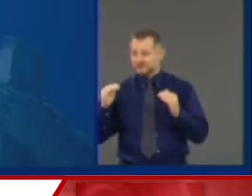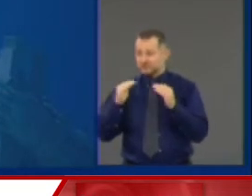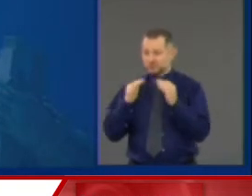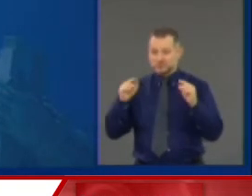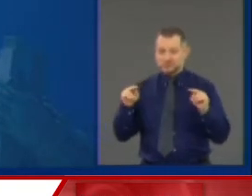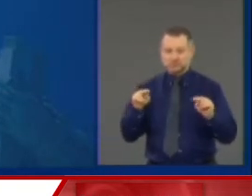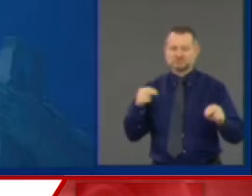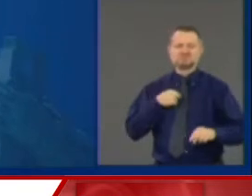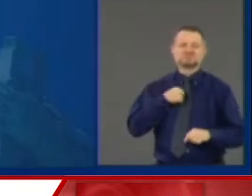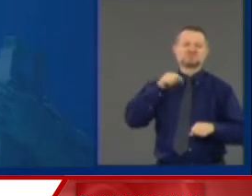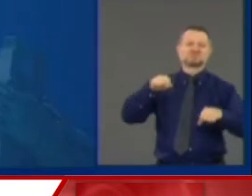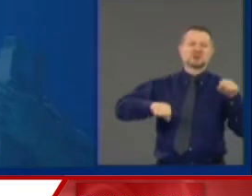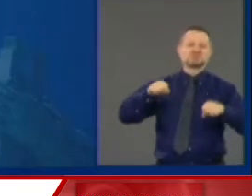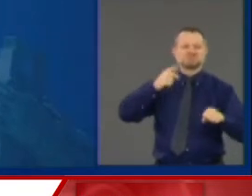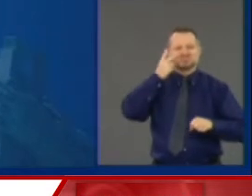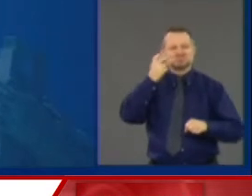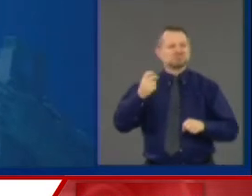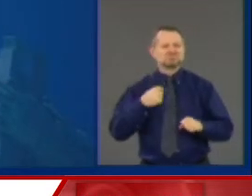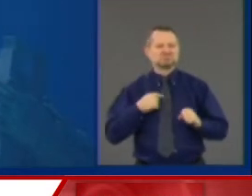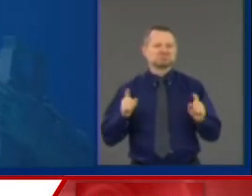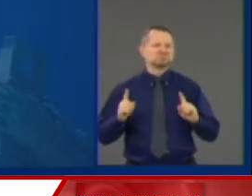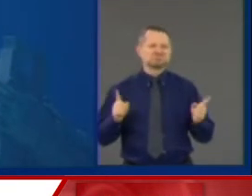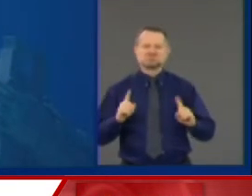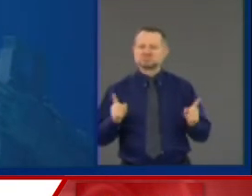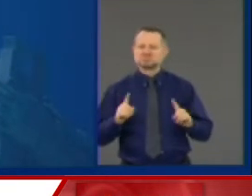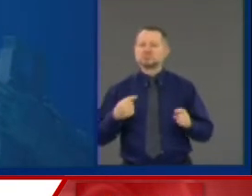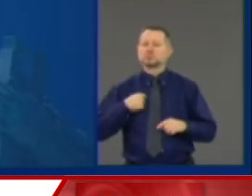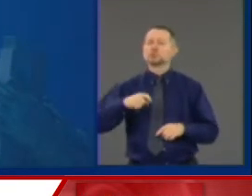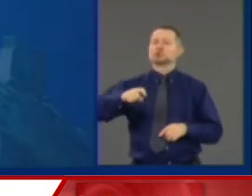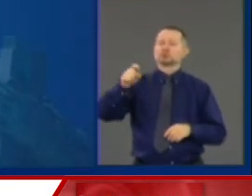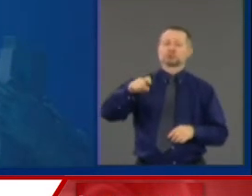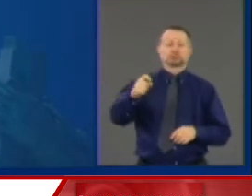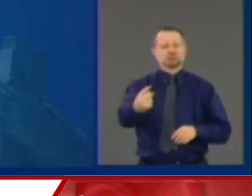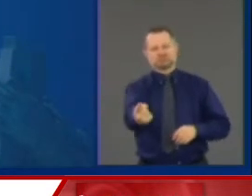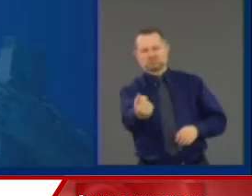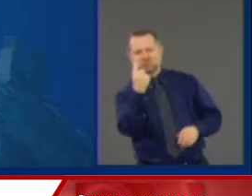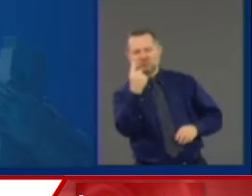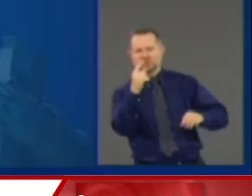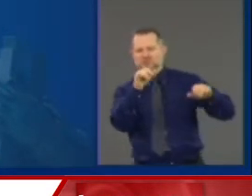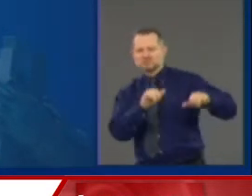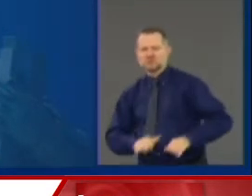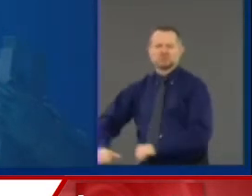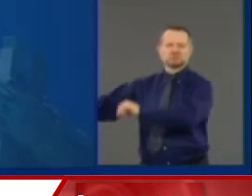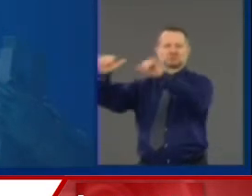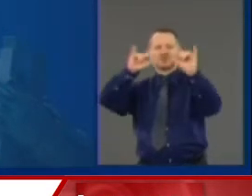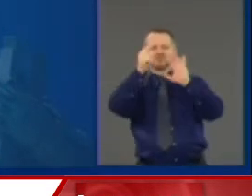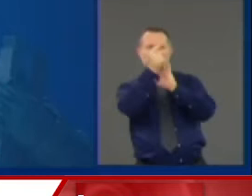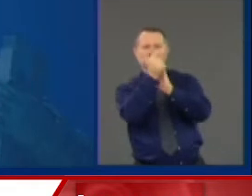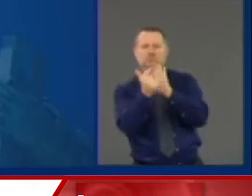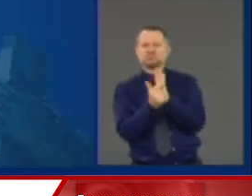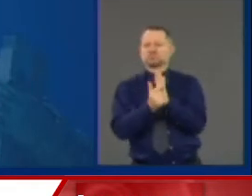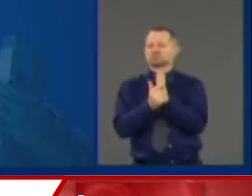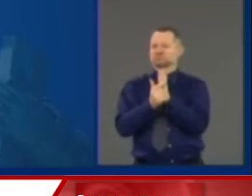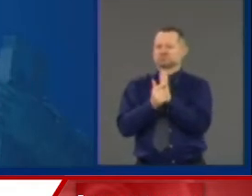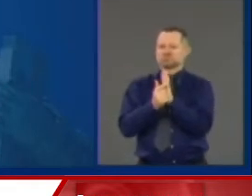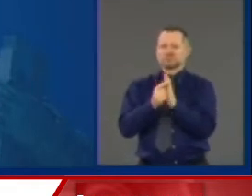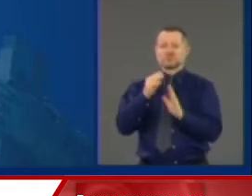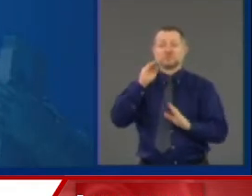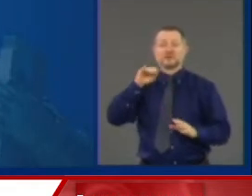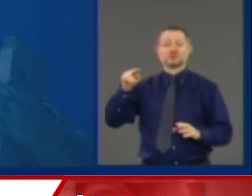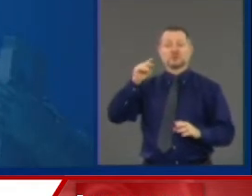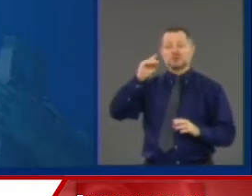And it shouldn't be state by state. Minnesota Governor Walz put the attorney general in charge. Good.